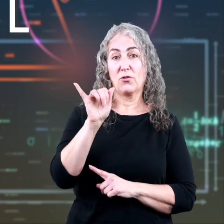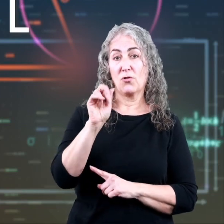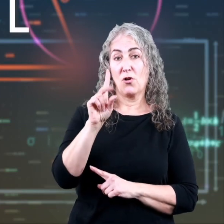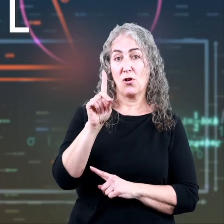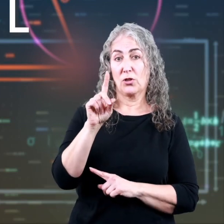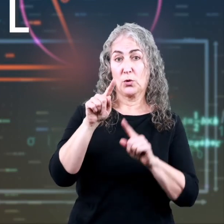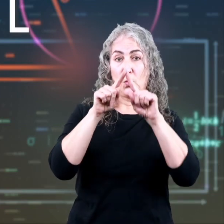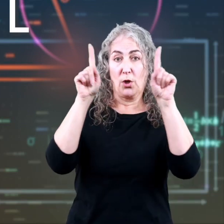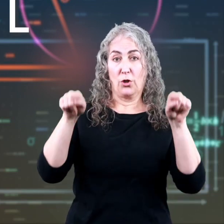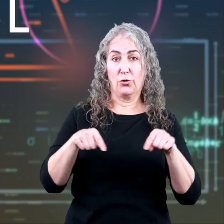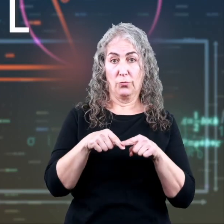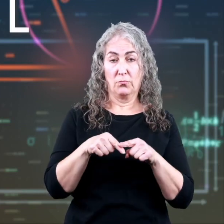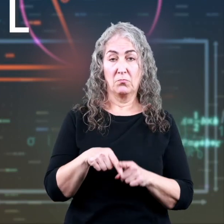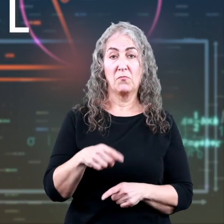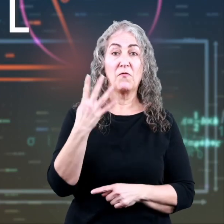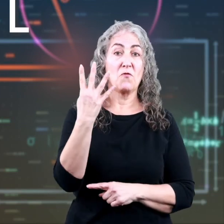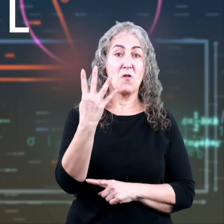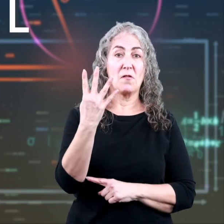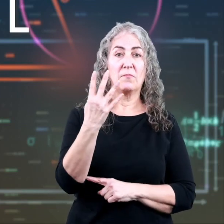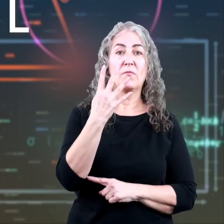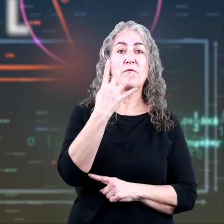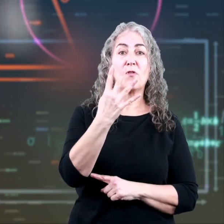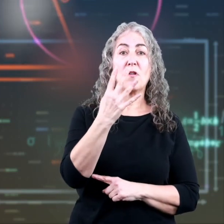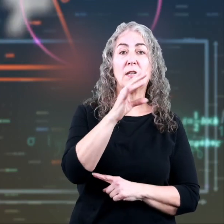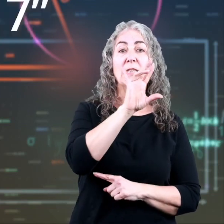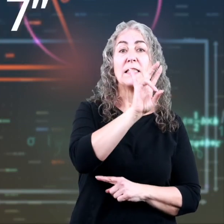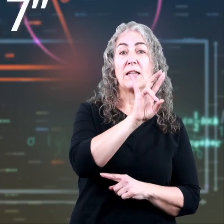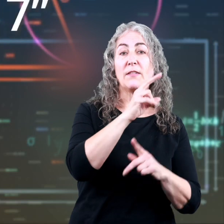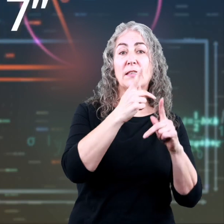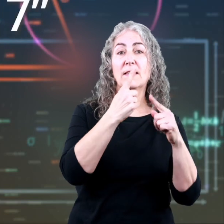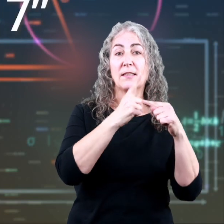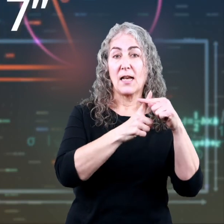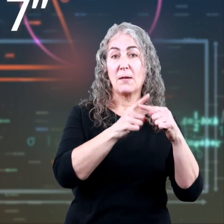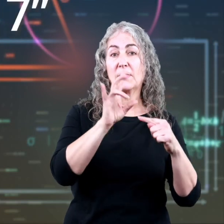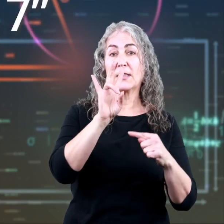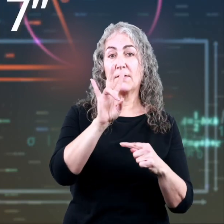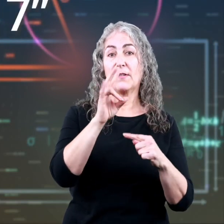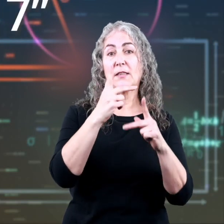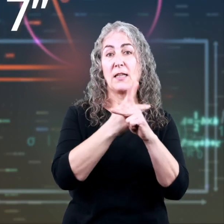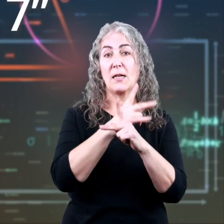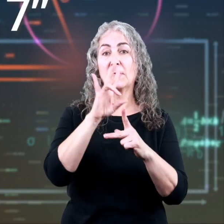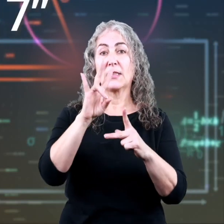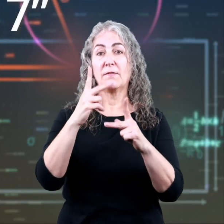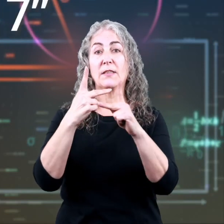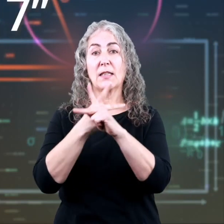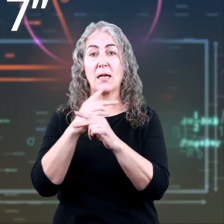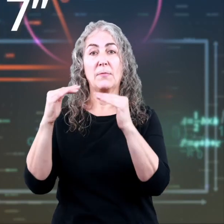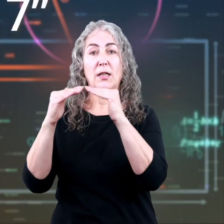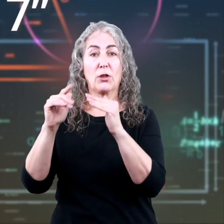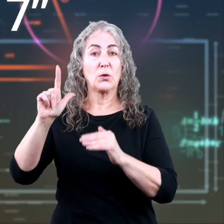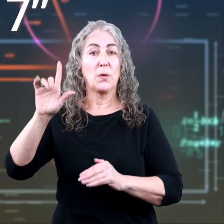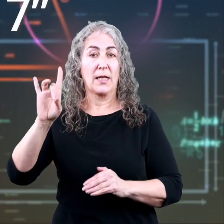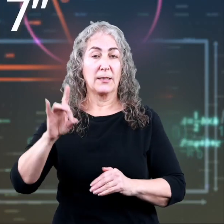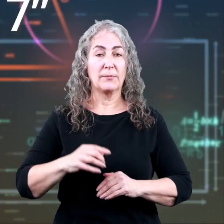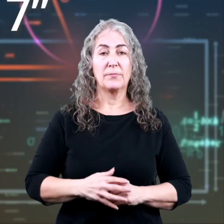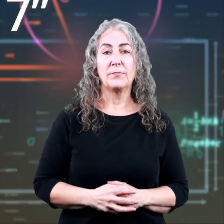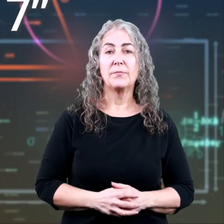of this square yard would be the length times 4. 7 plus 7 plus 7 plus 7, or 28.